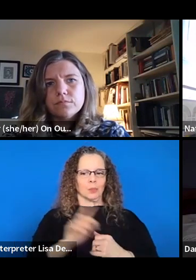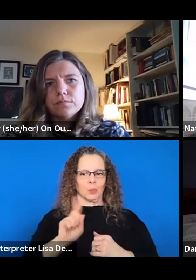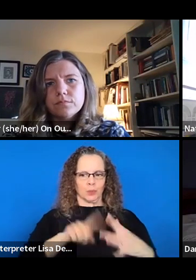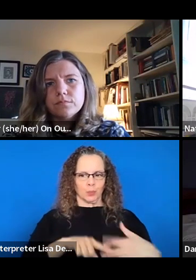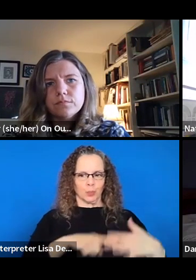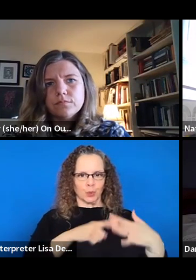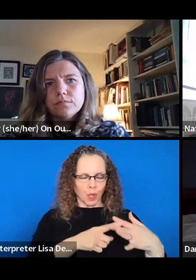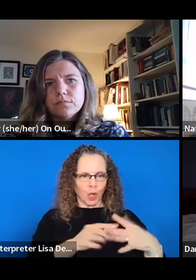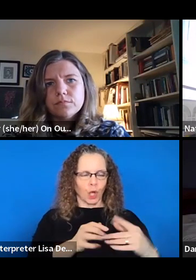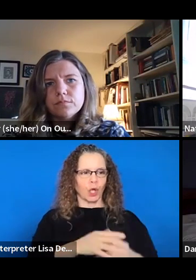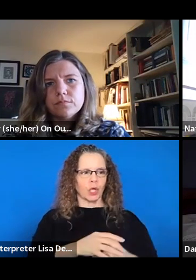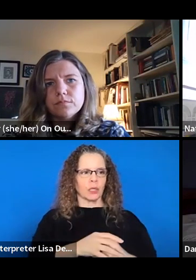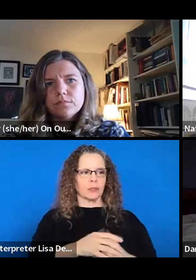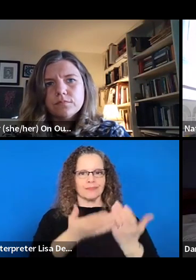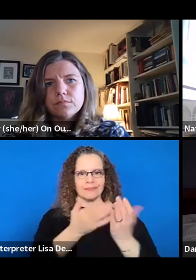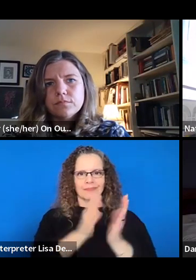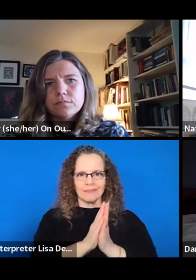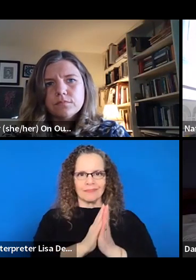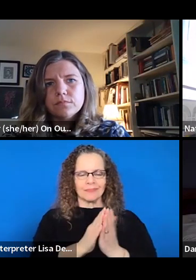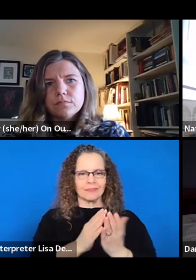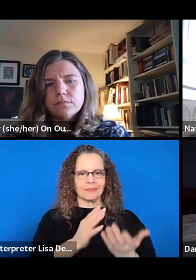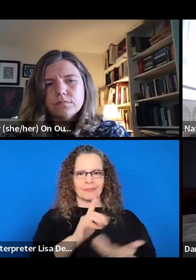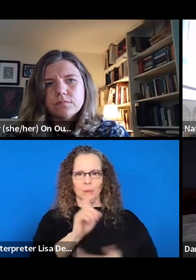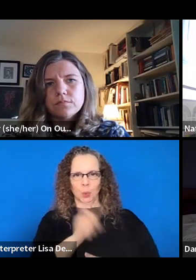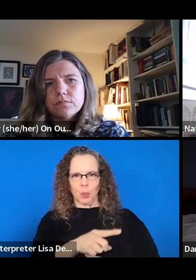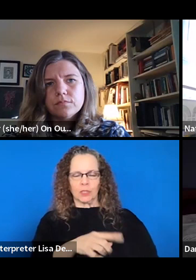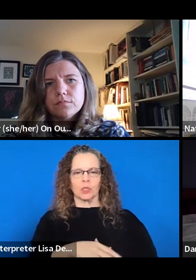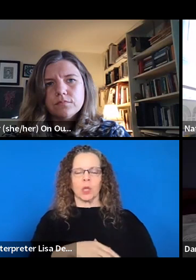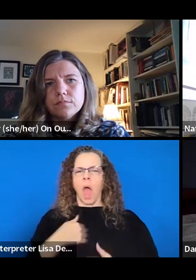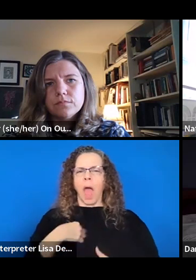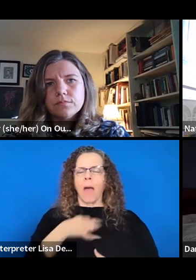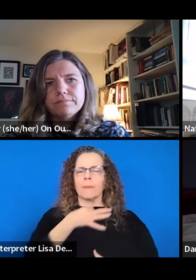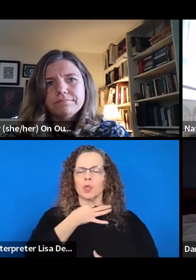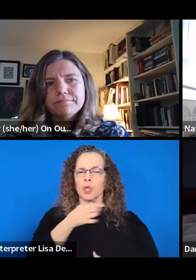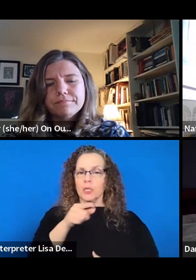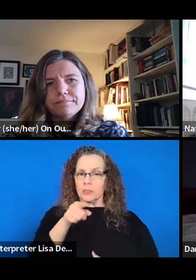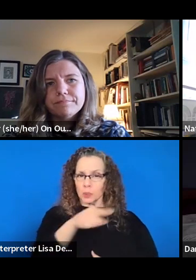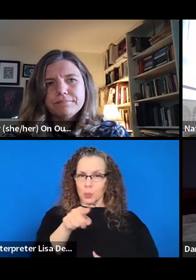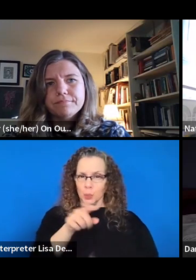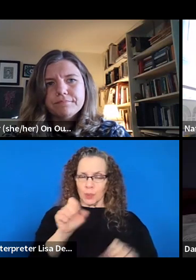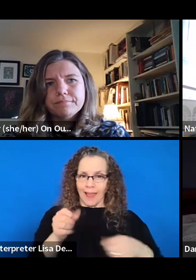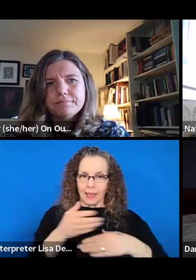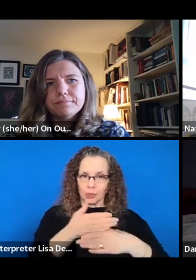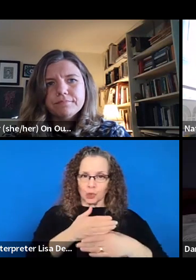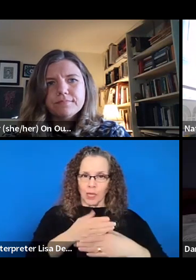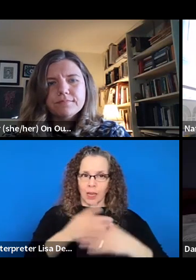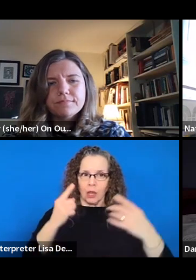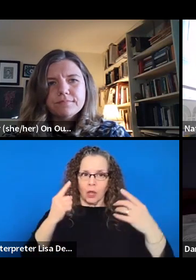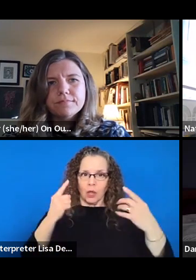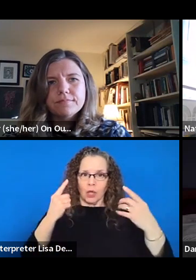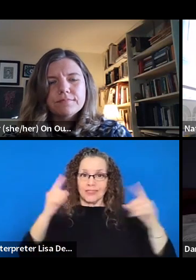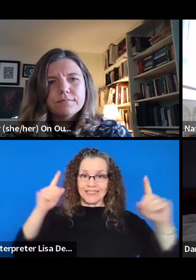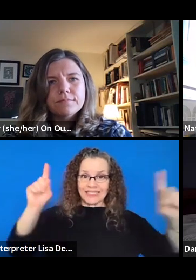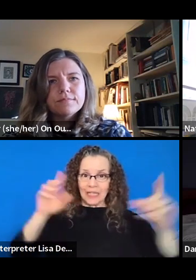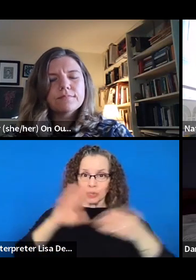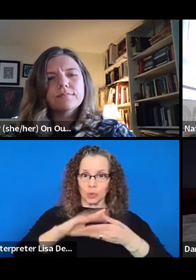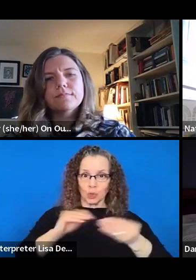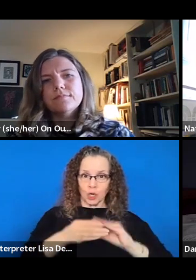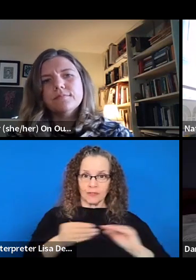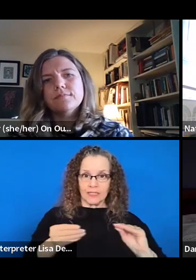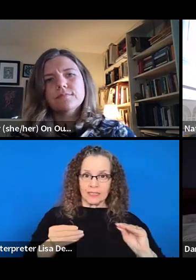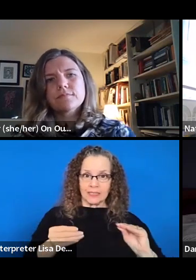can share any success stories they've seen, whether you, whether or not you're attaching names to these, but like any examples